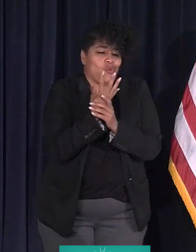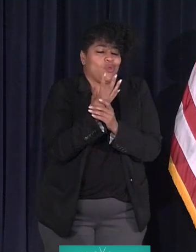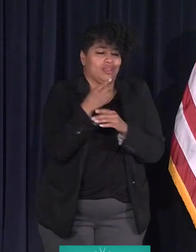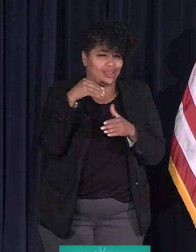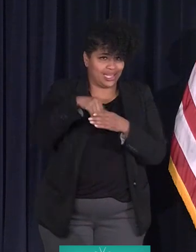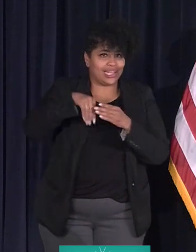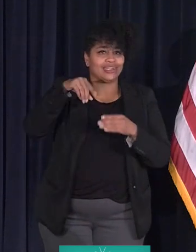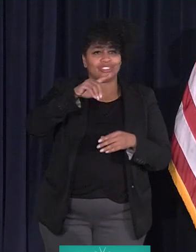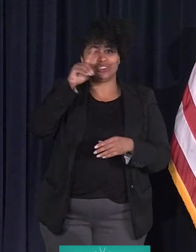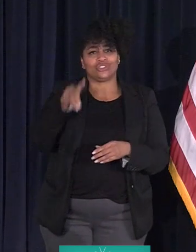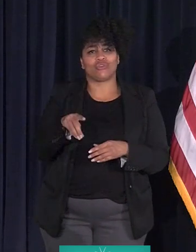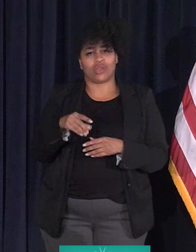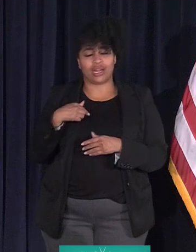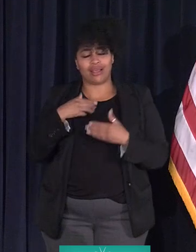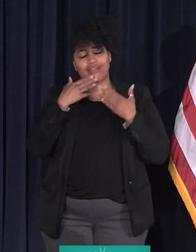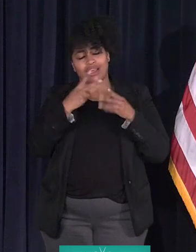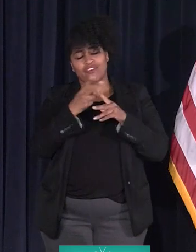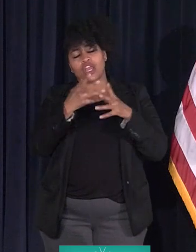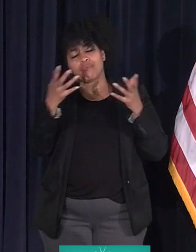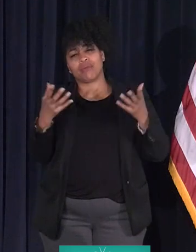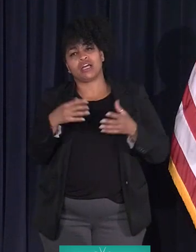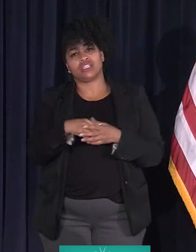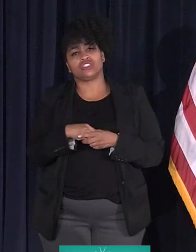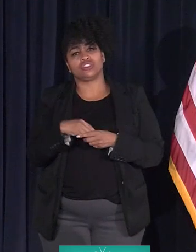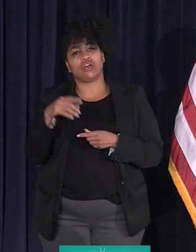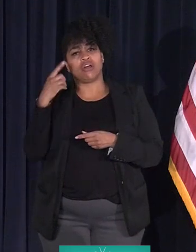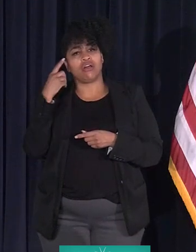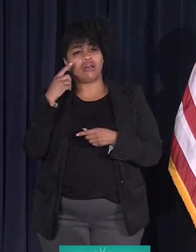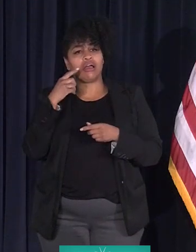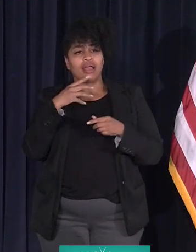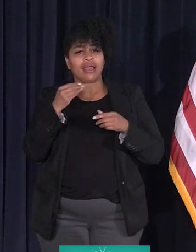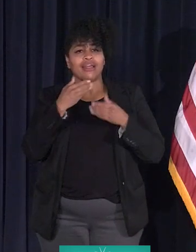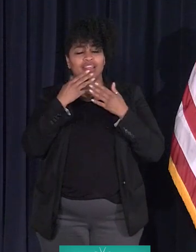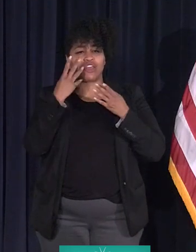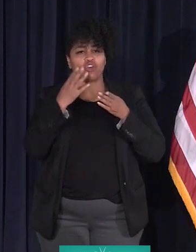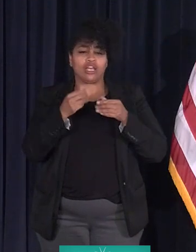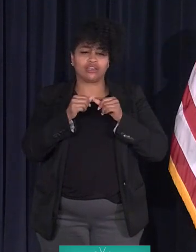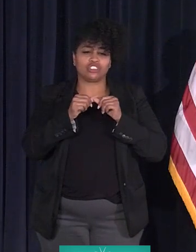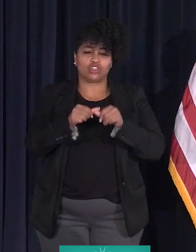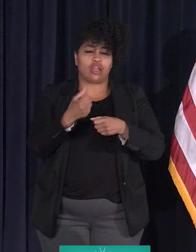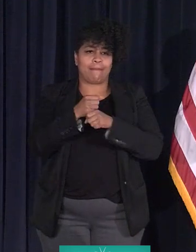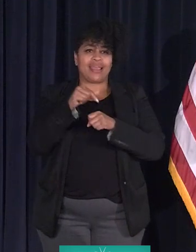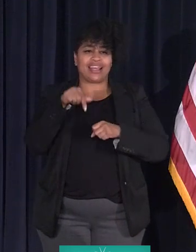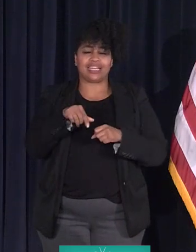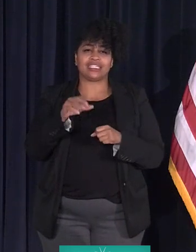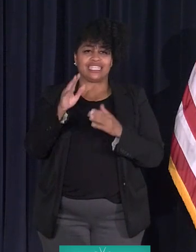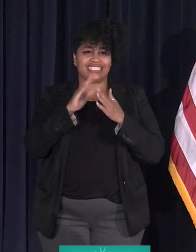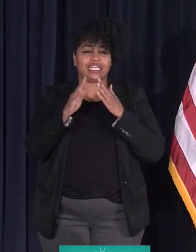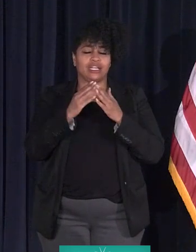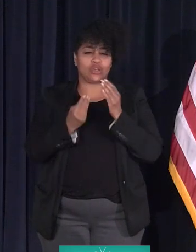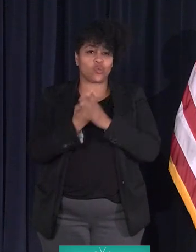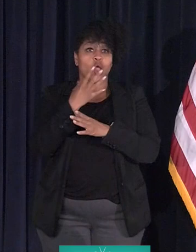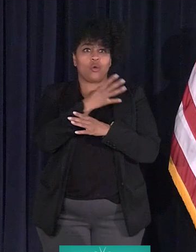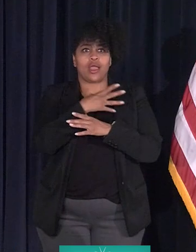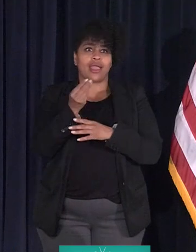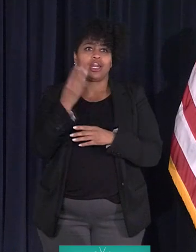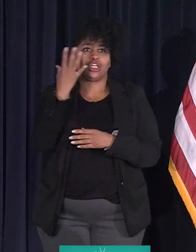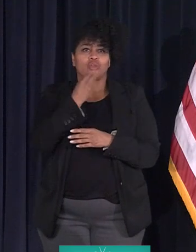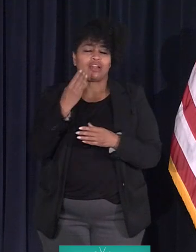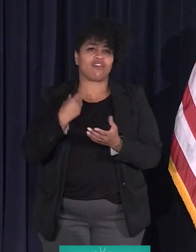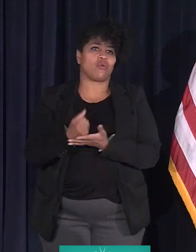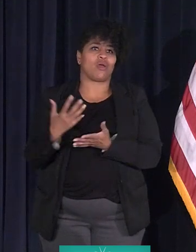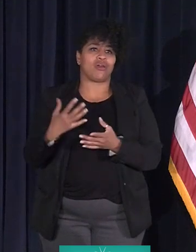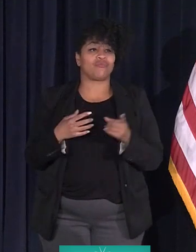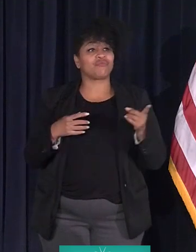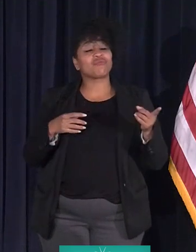that we can contribute to our wealth and continue to make this city attractive. Well, it's inspiring to hear your story